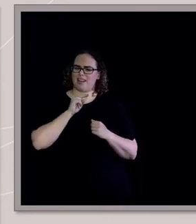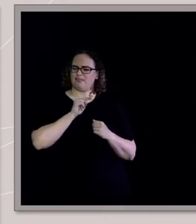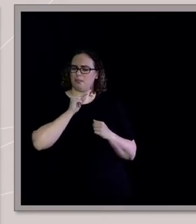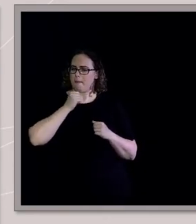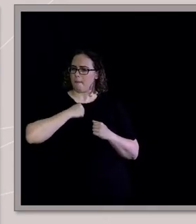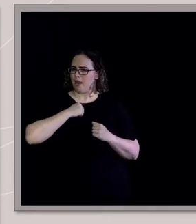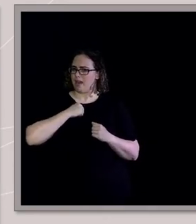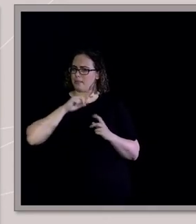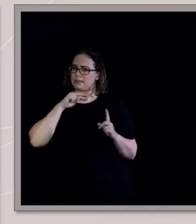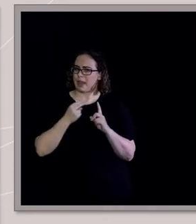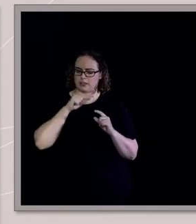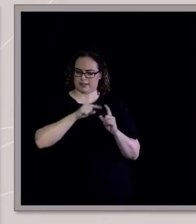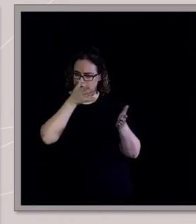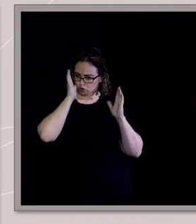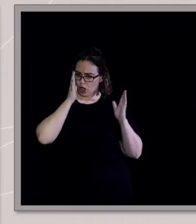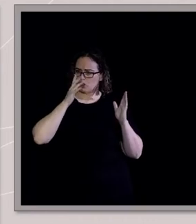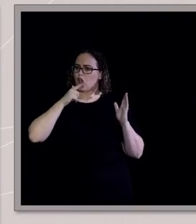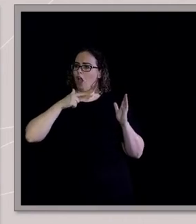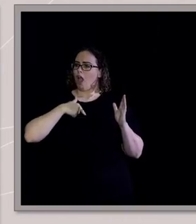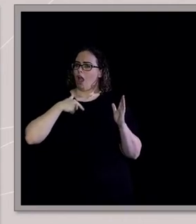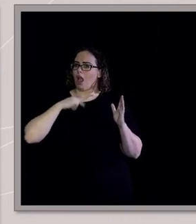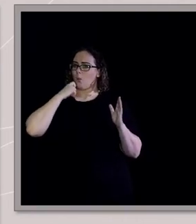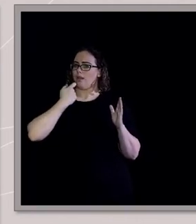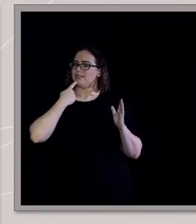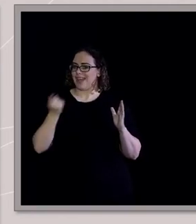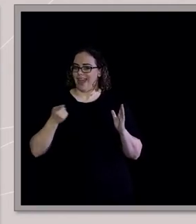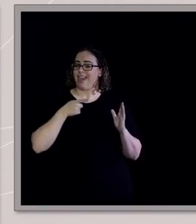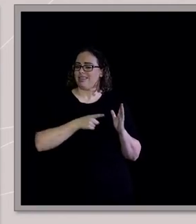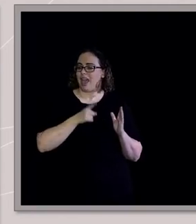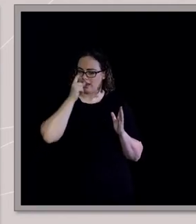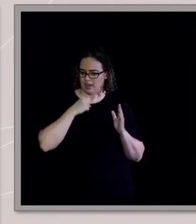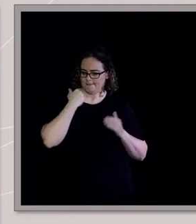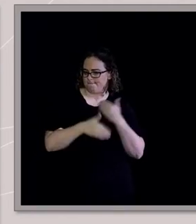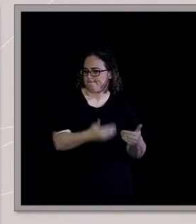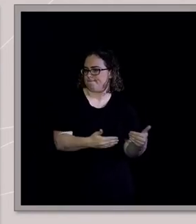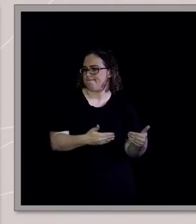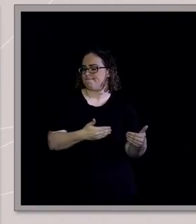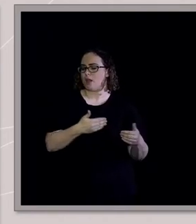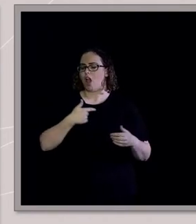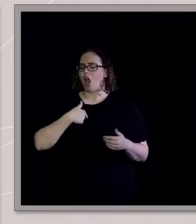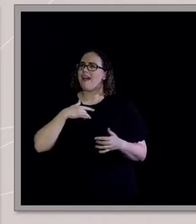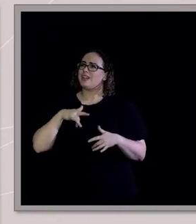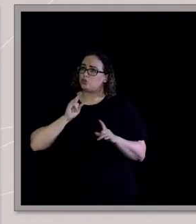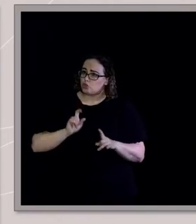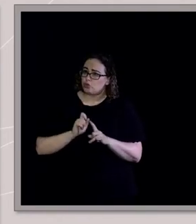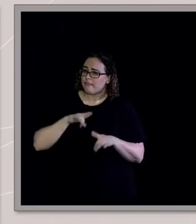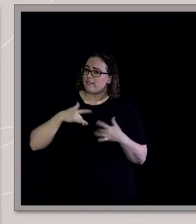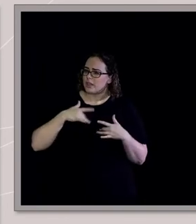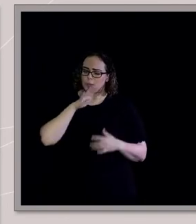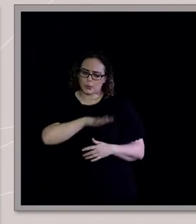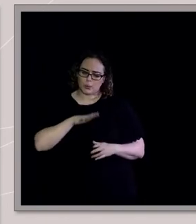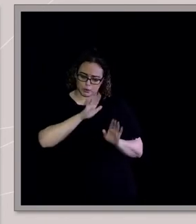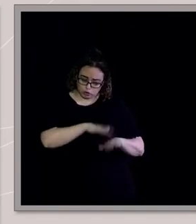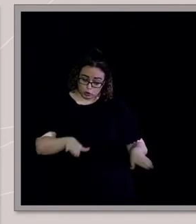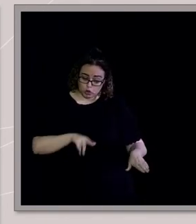absolutely, absolutely defend their freedom to keep doing what they do. I feel sorry for the children who are, who are part of it, who are going to